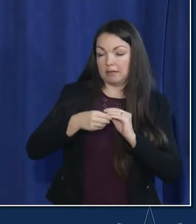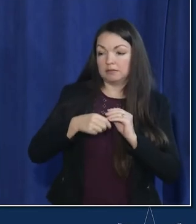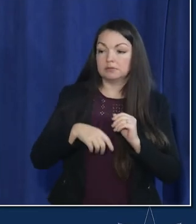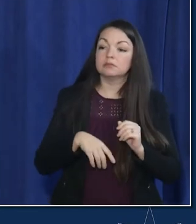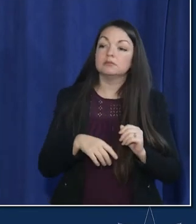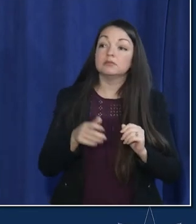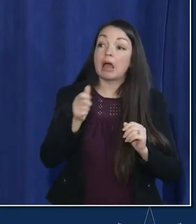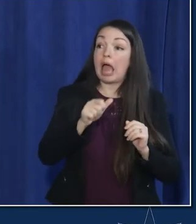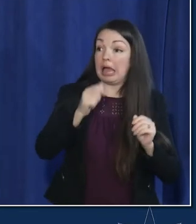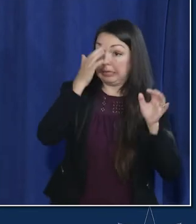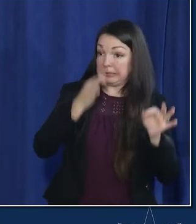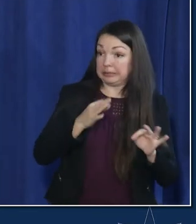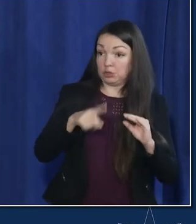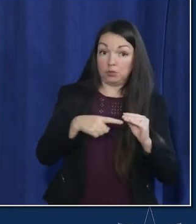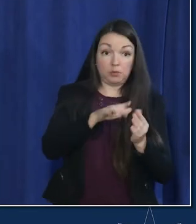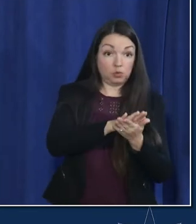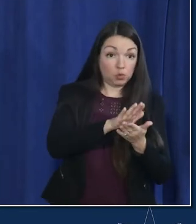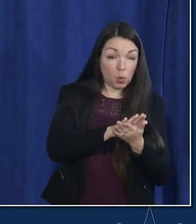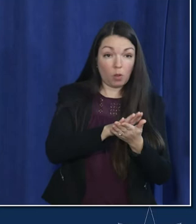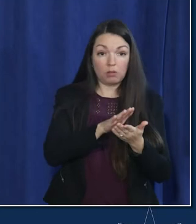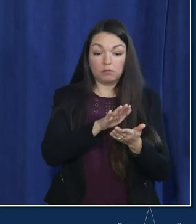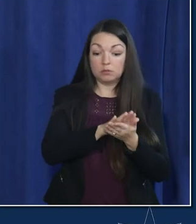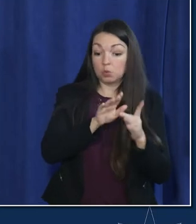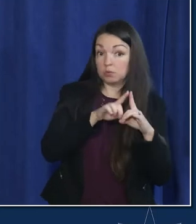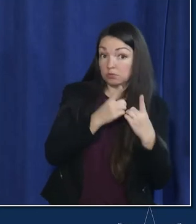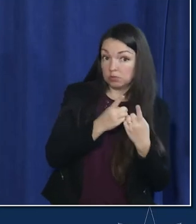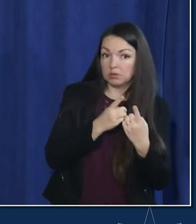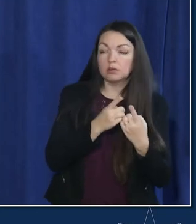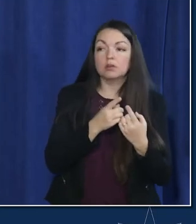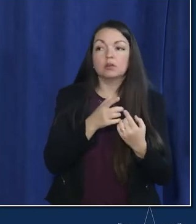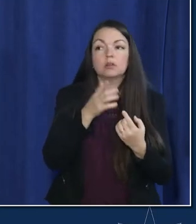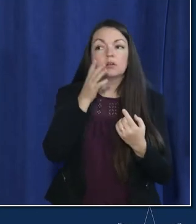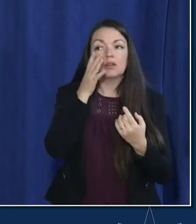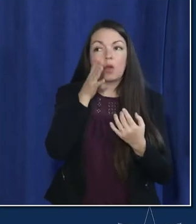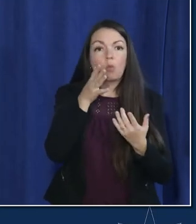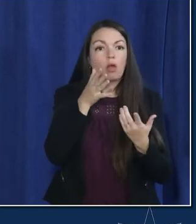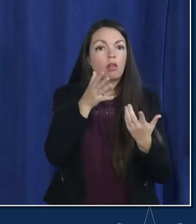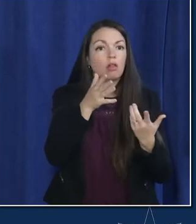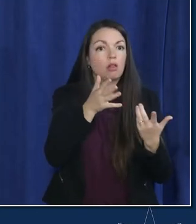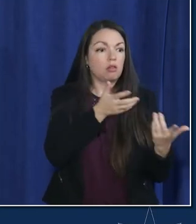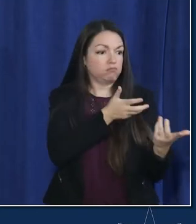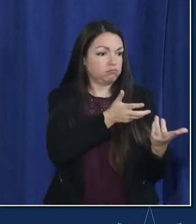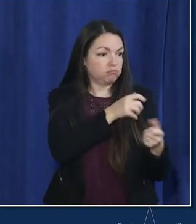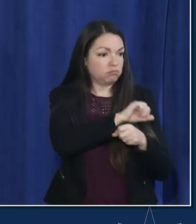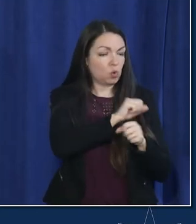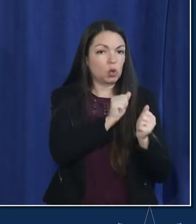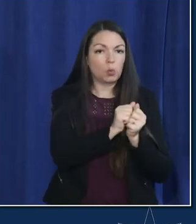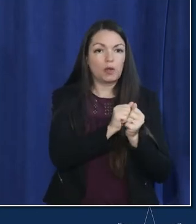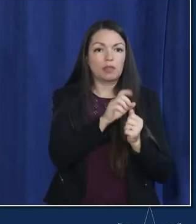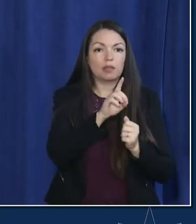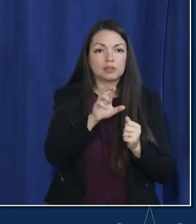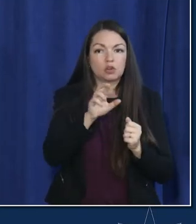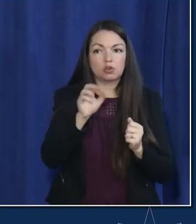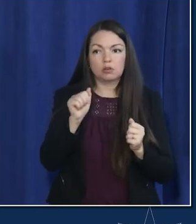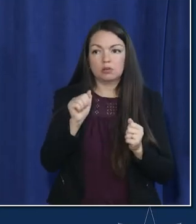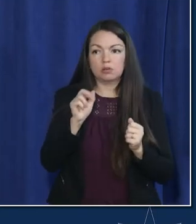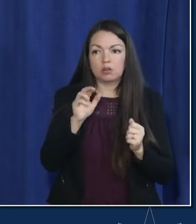any decisions we make about schools or the school district we're going to do it in concert with dr awadi and our health professionals but i mean